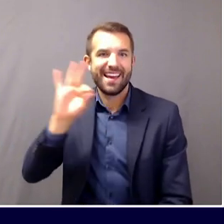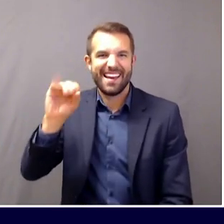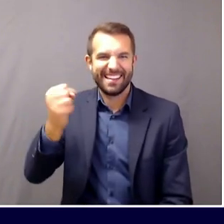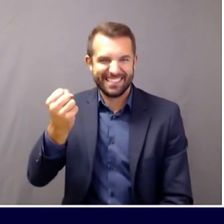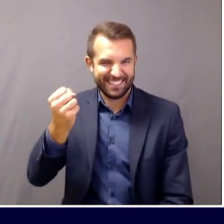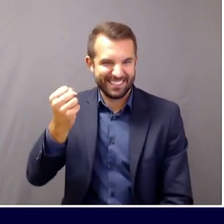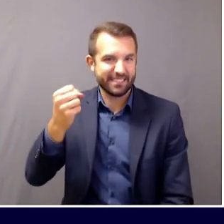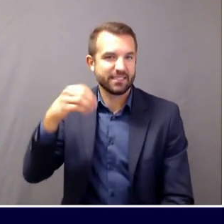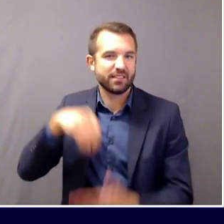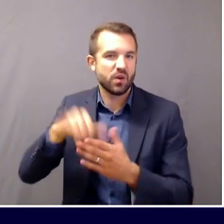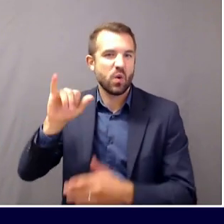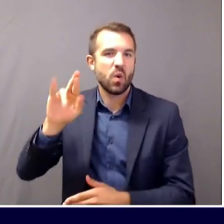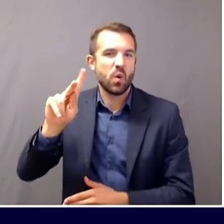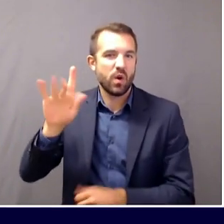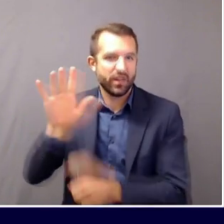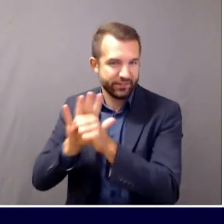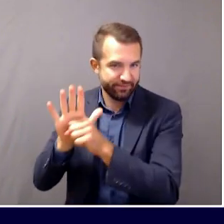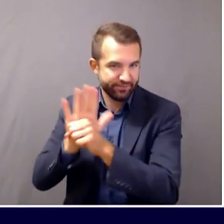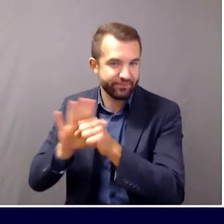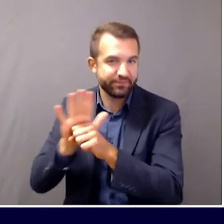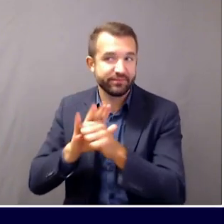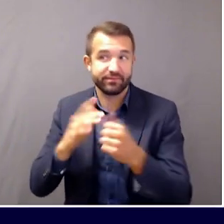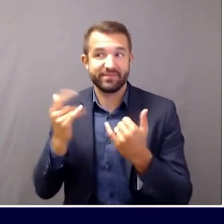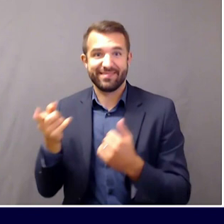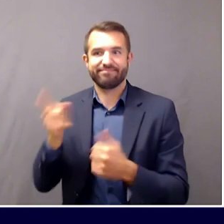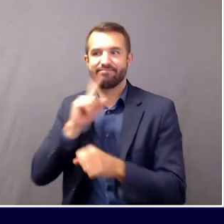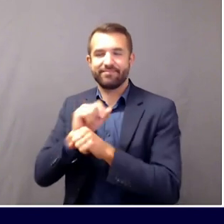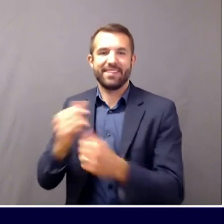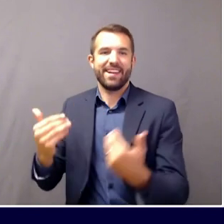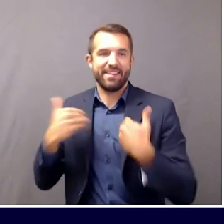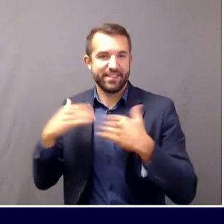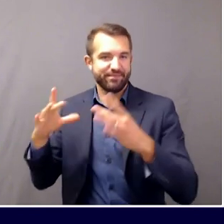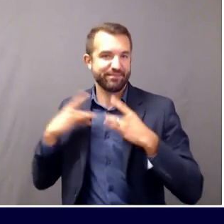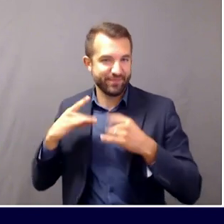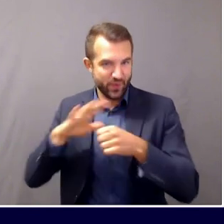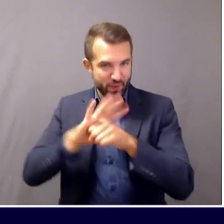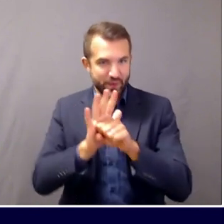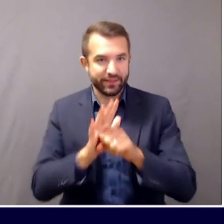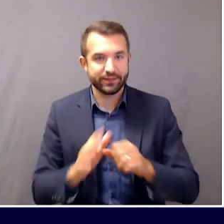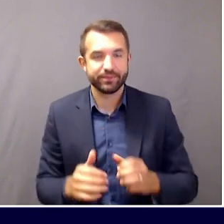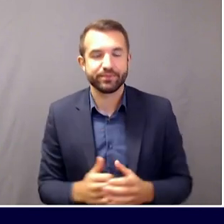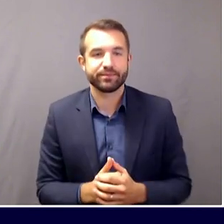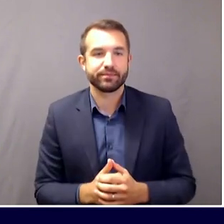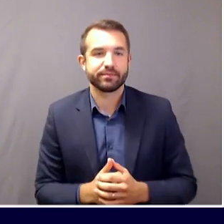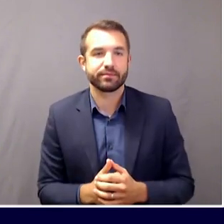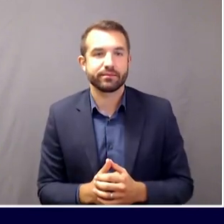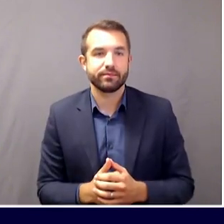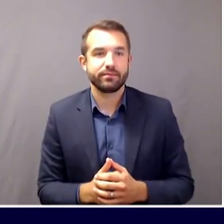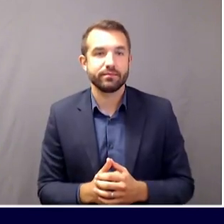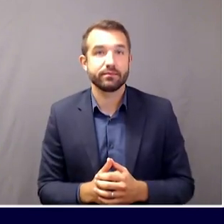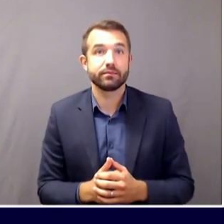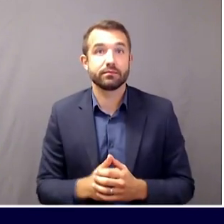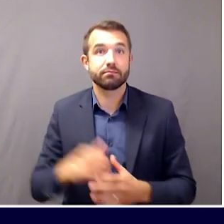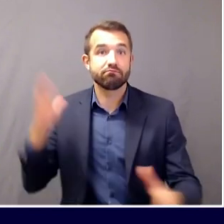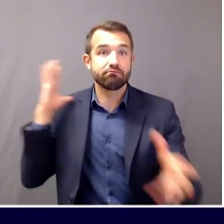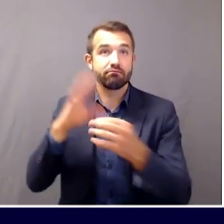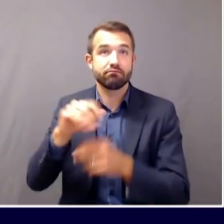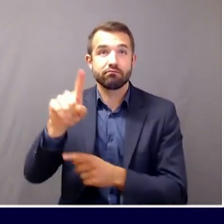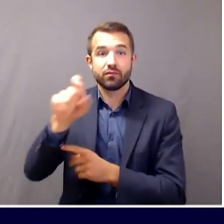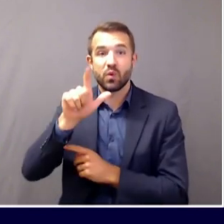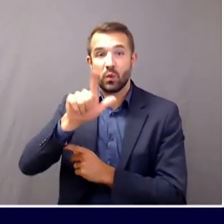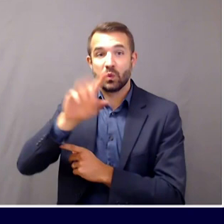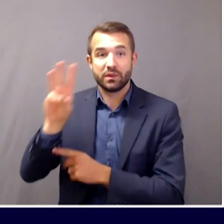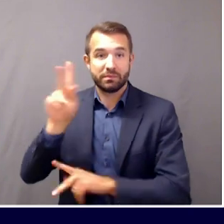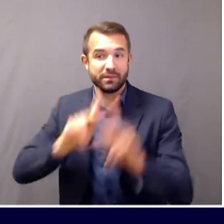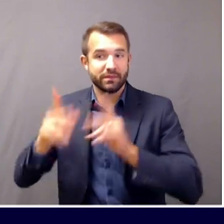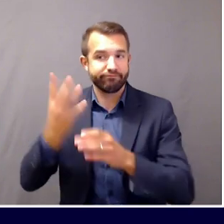-19. Her passing marks the 126th death in Maine of individuals who are suffering from COVID